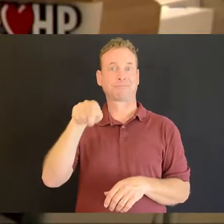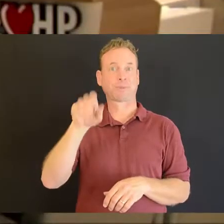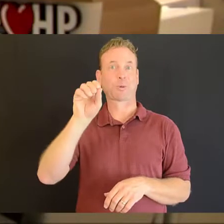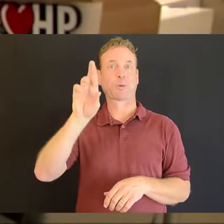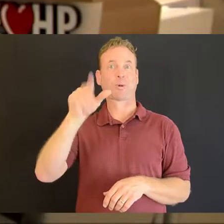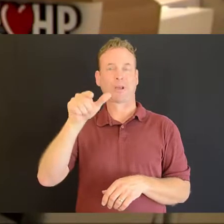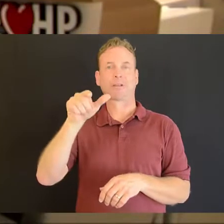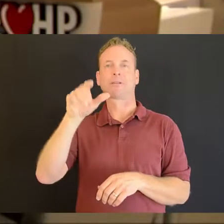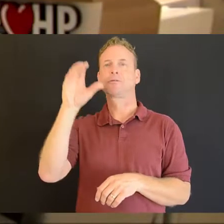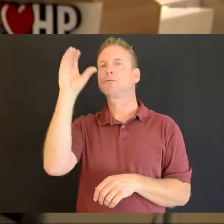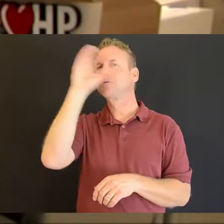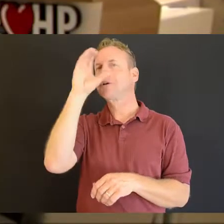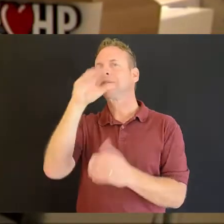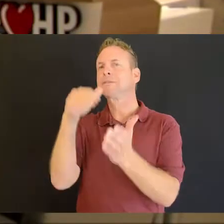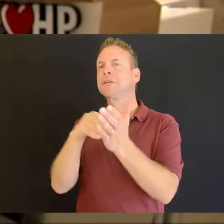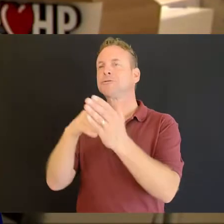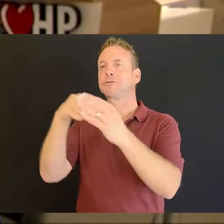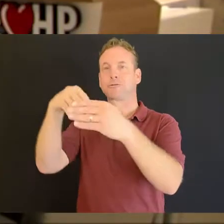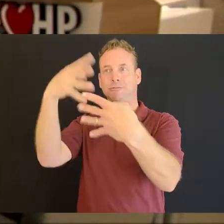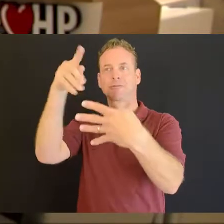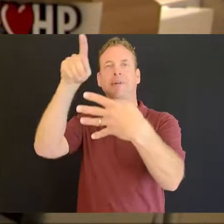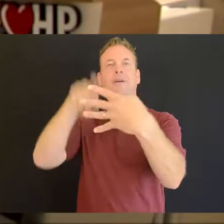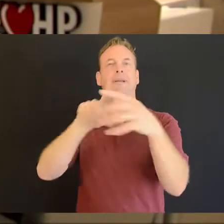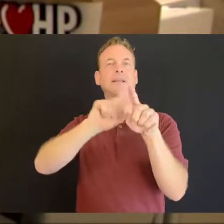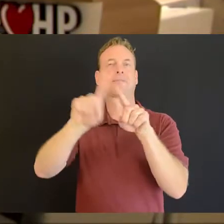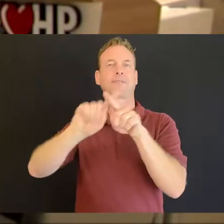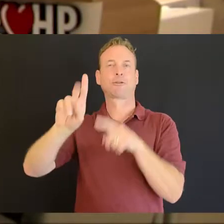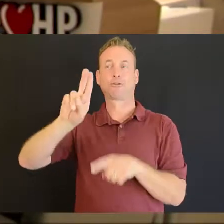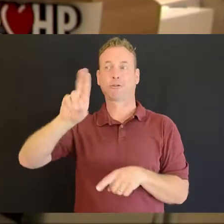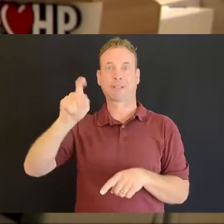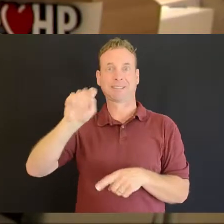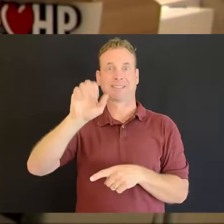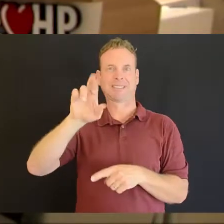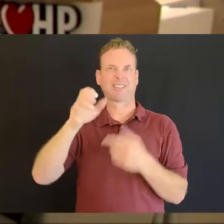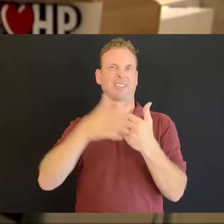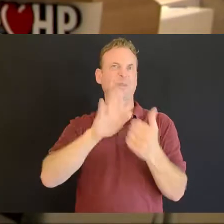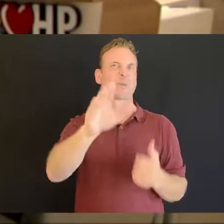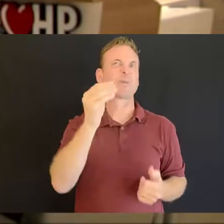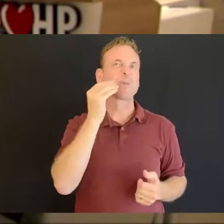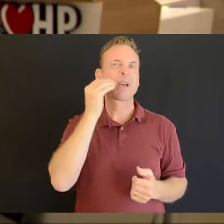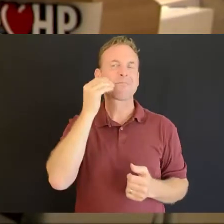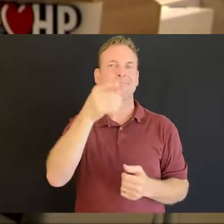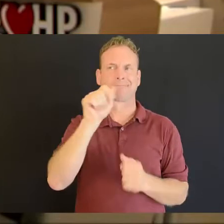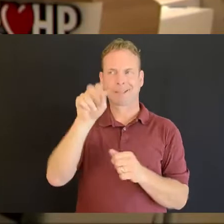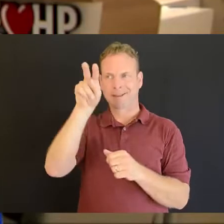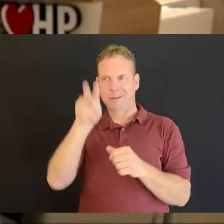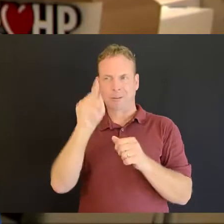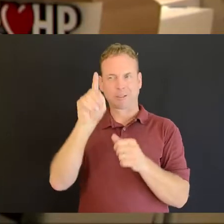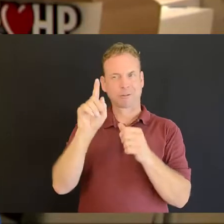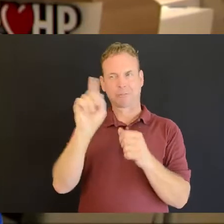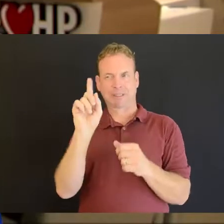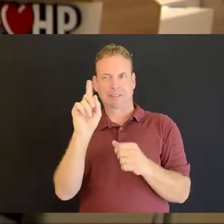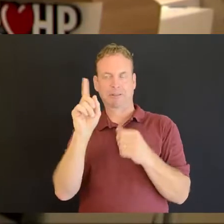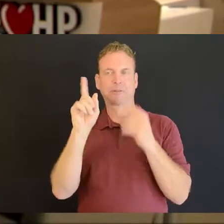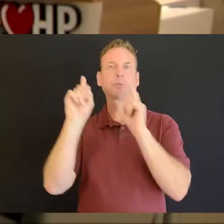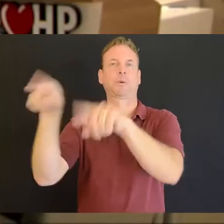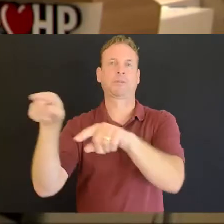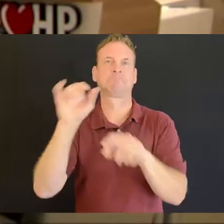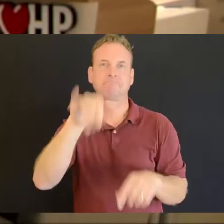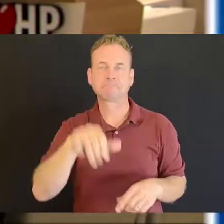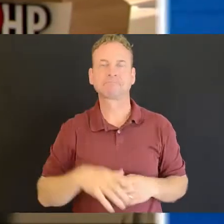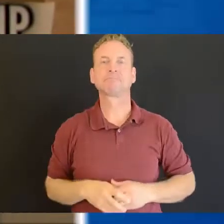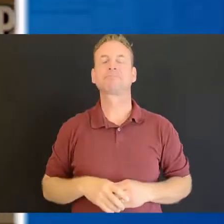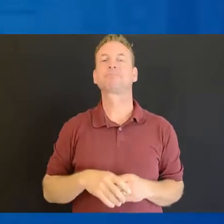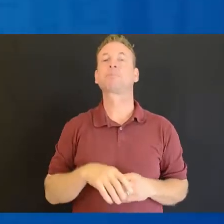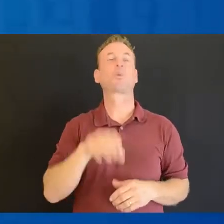in most cases, you can stay home and use the advice our nurse gave you. So, there you have it, how to get care after hours.